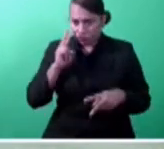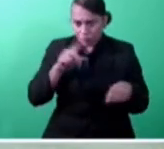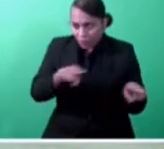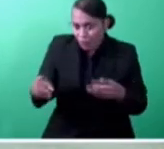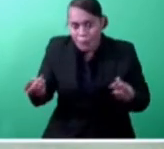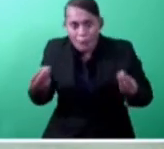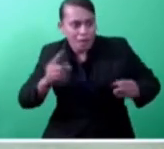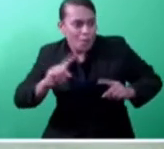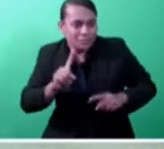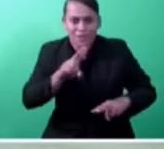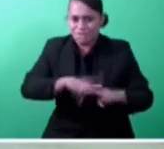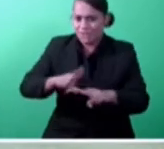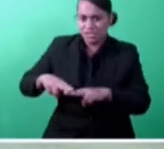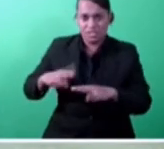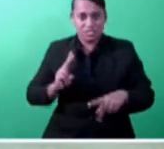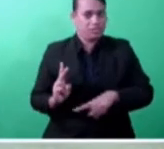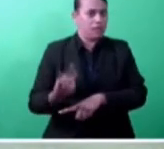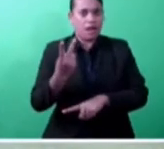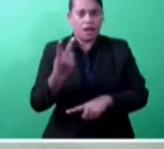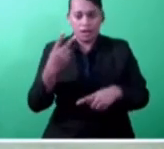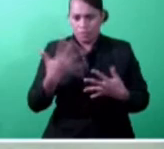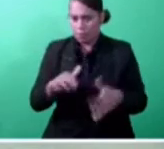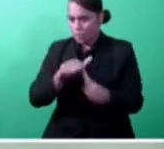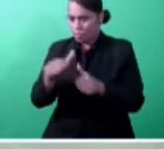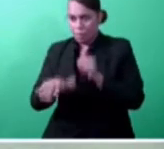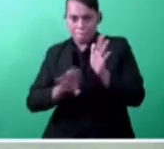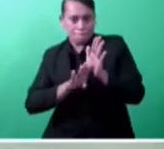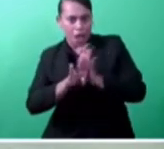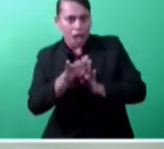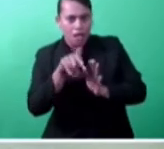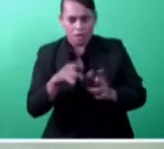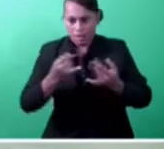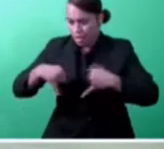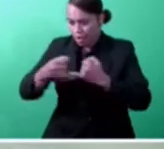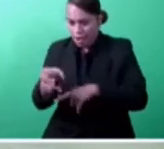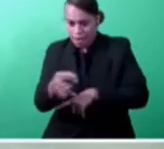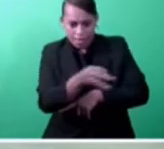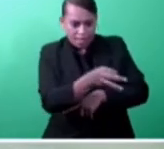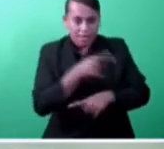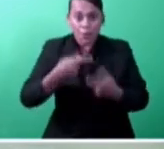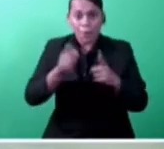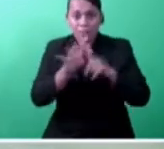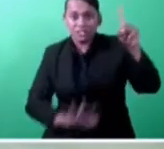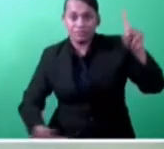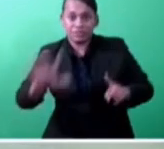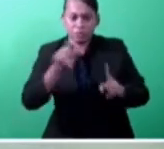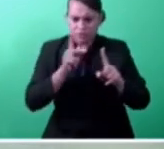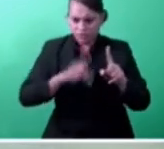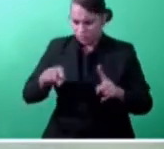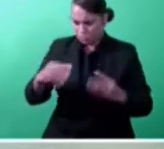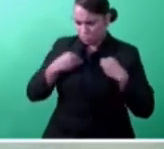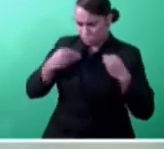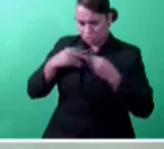second best Pacific Island country to do business in. In addition, it is equally important